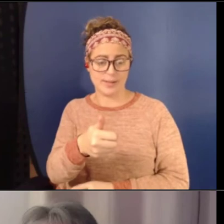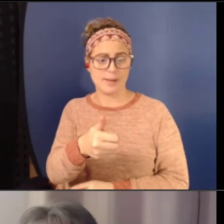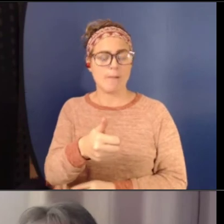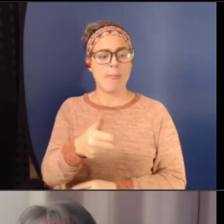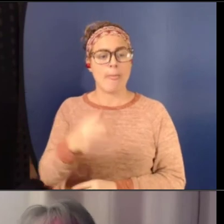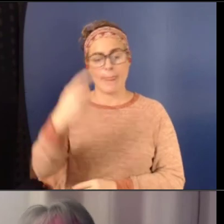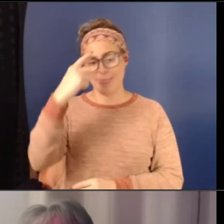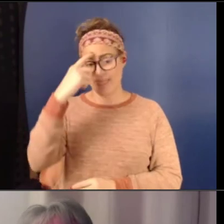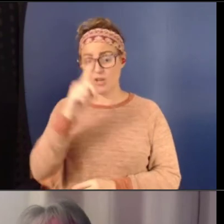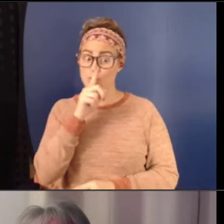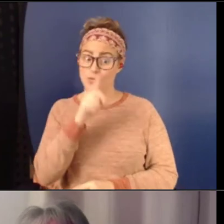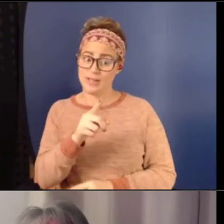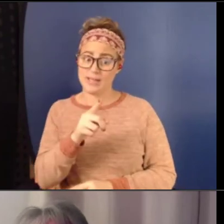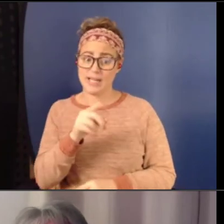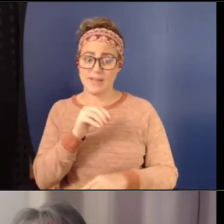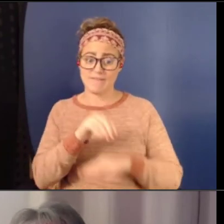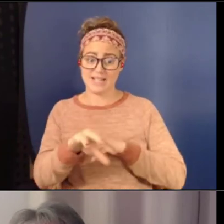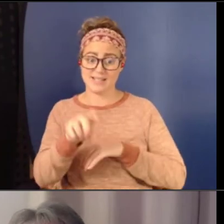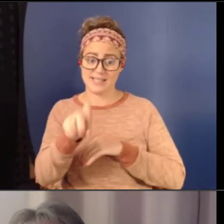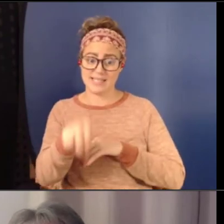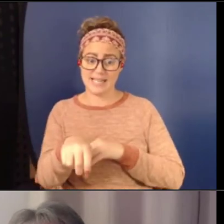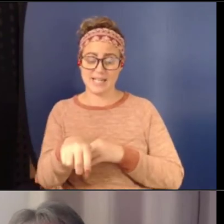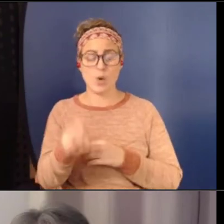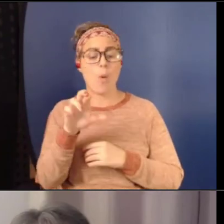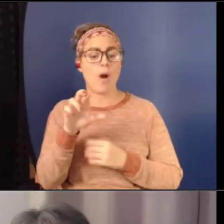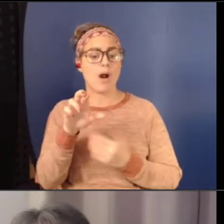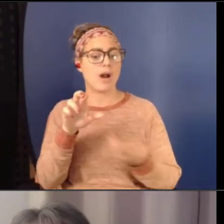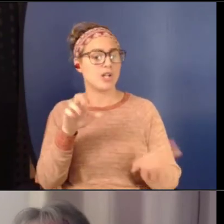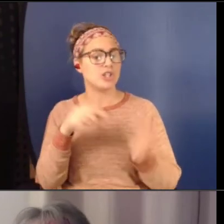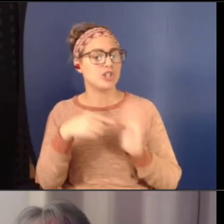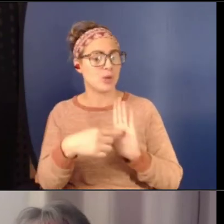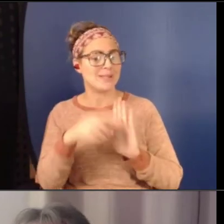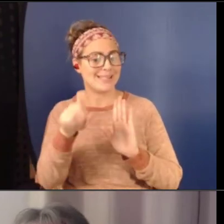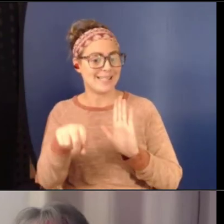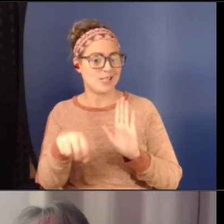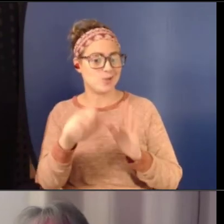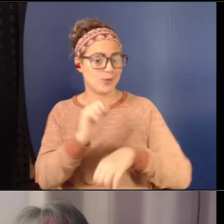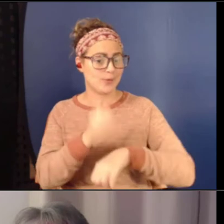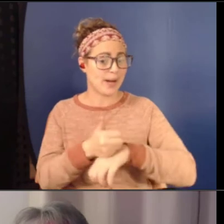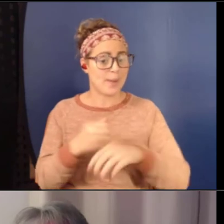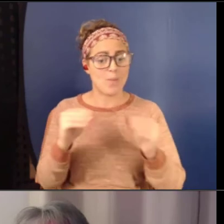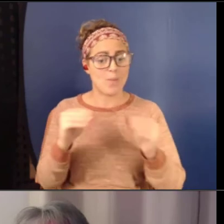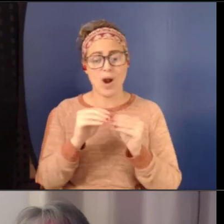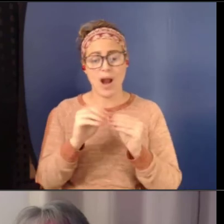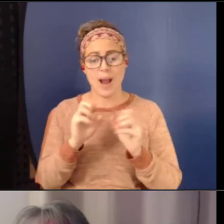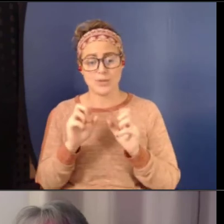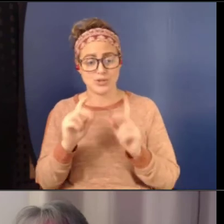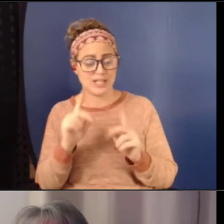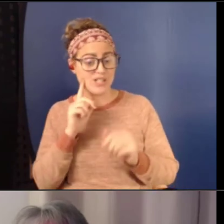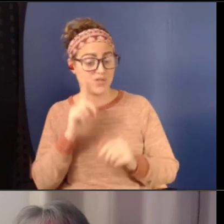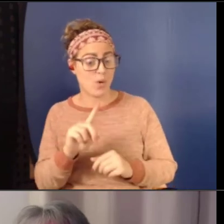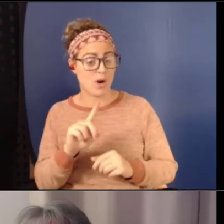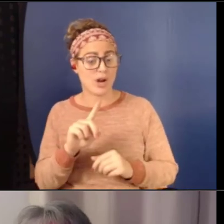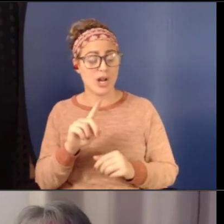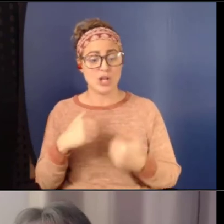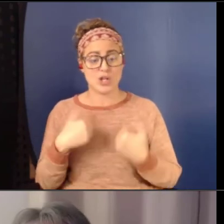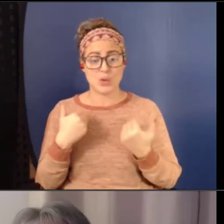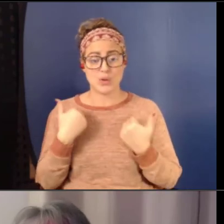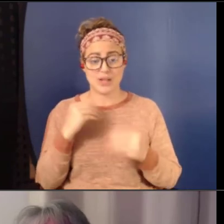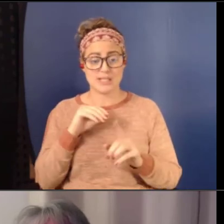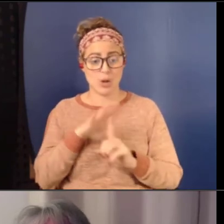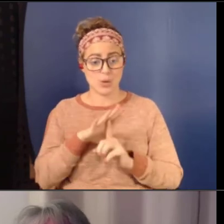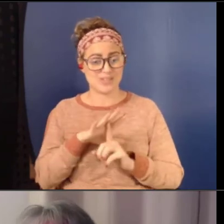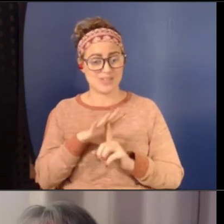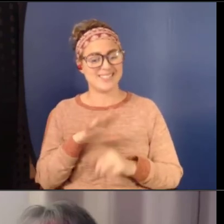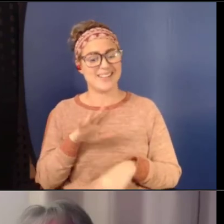to the need to create more, uh, opportunities for youth who have been exposed to violence to have a small